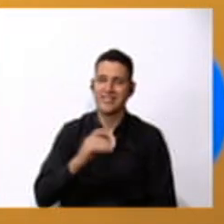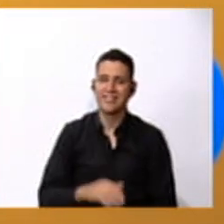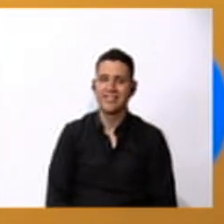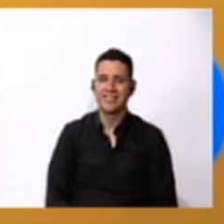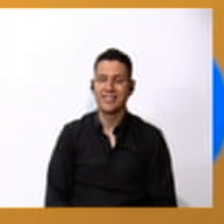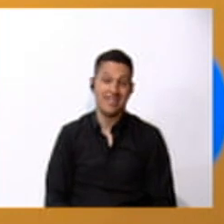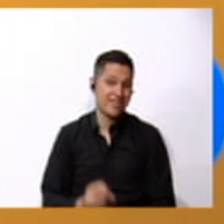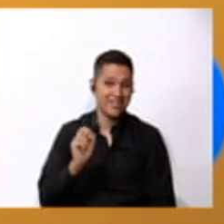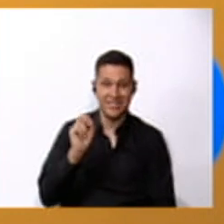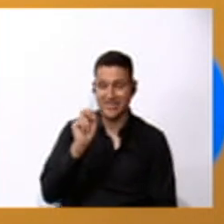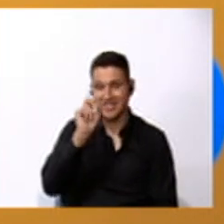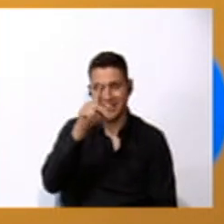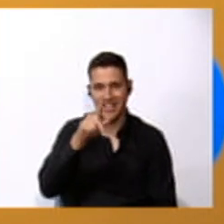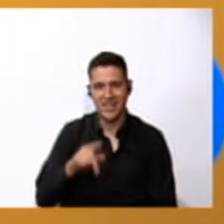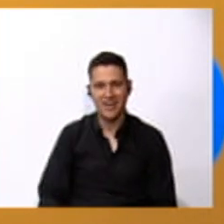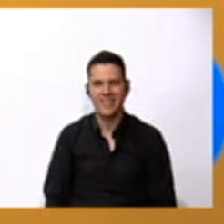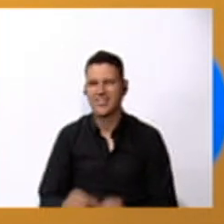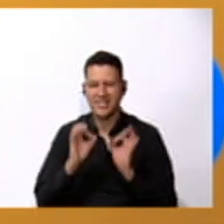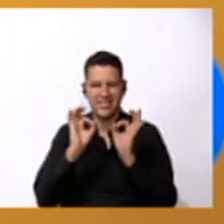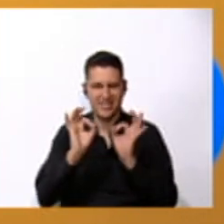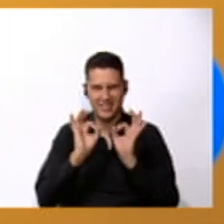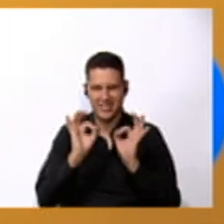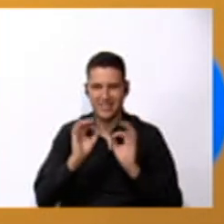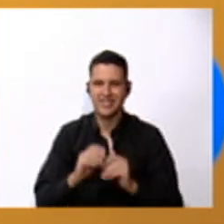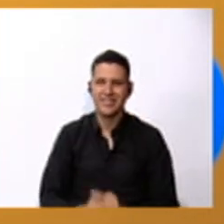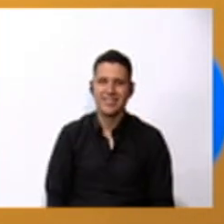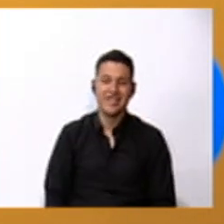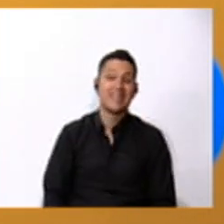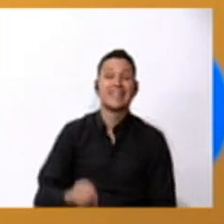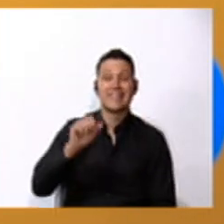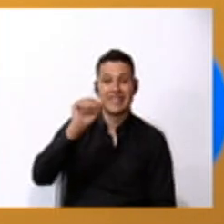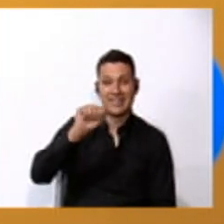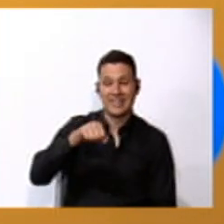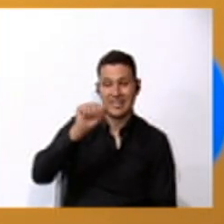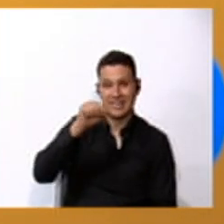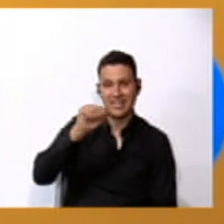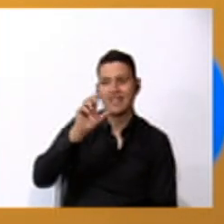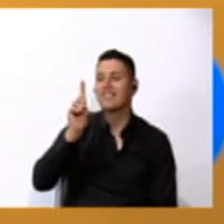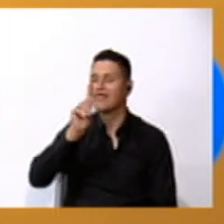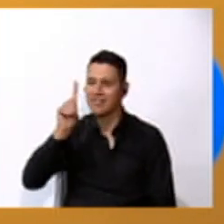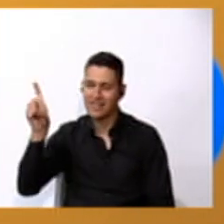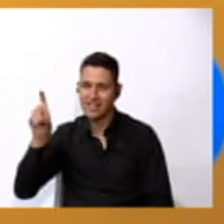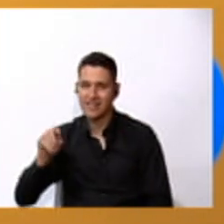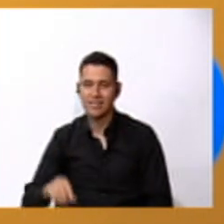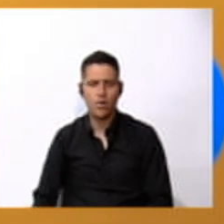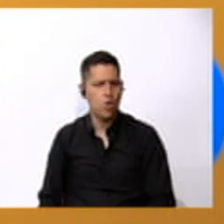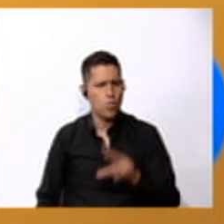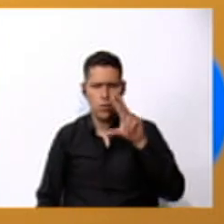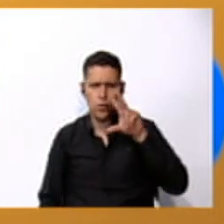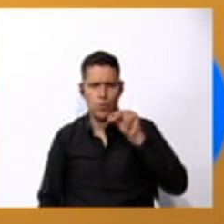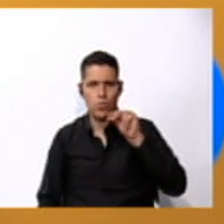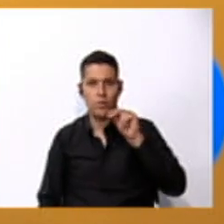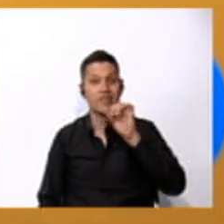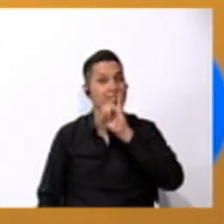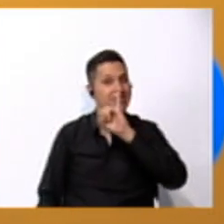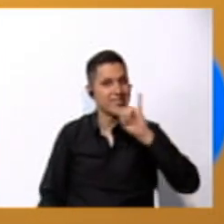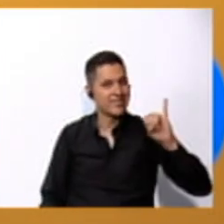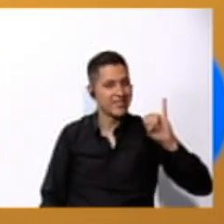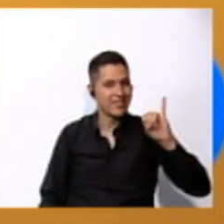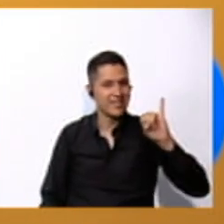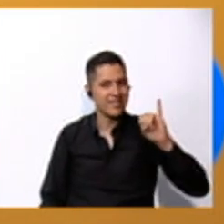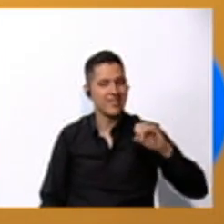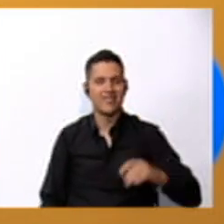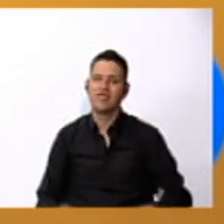Excellent. Okay, very good. Okay, very right and no, left.